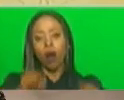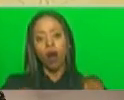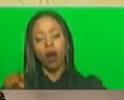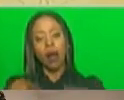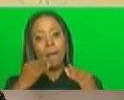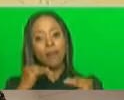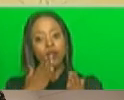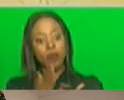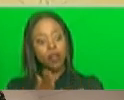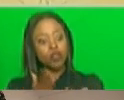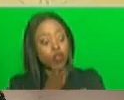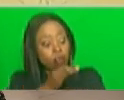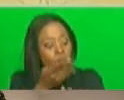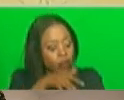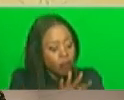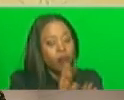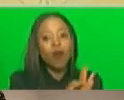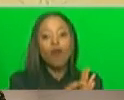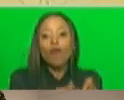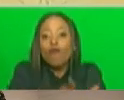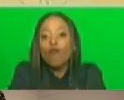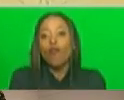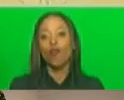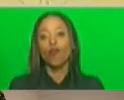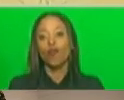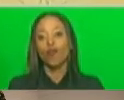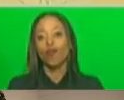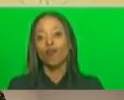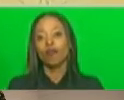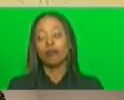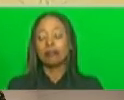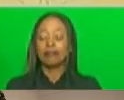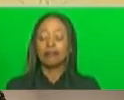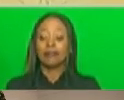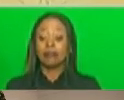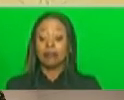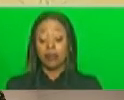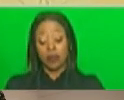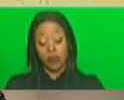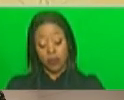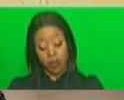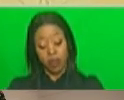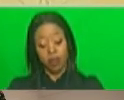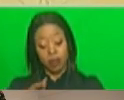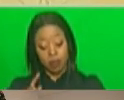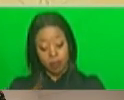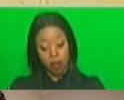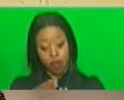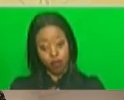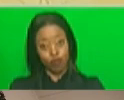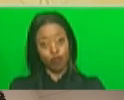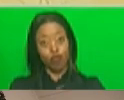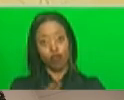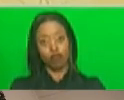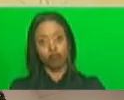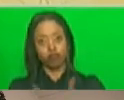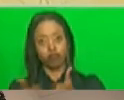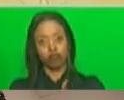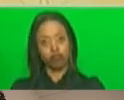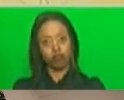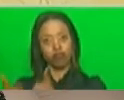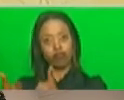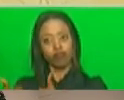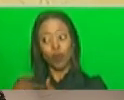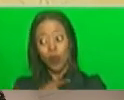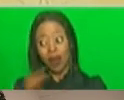enforce regulations our response must therefore address all these factors that contribute to